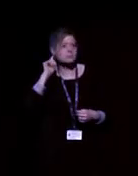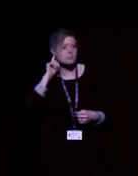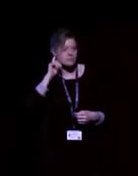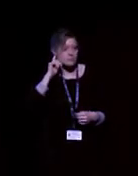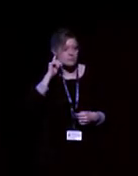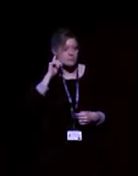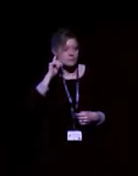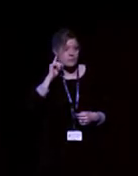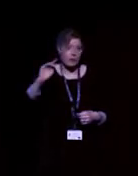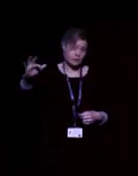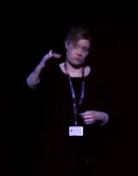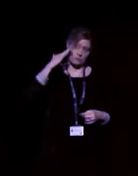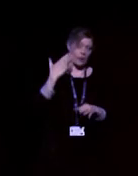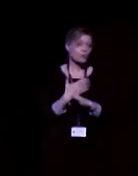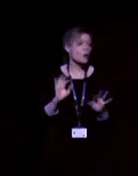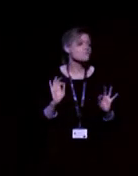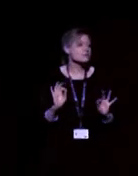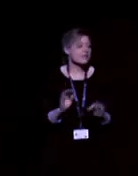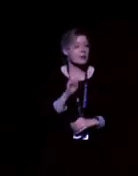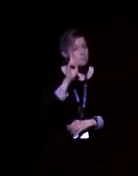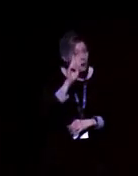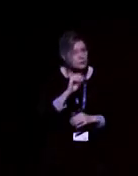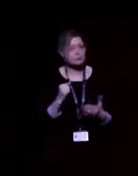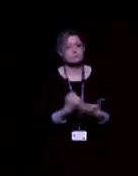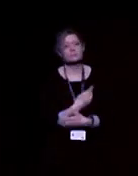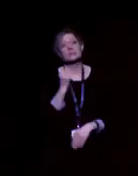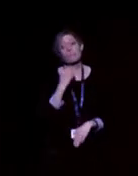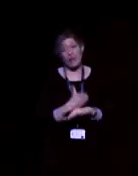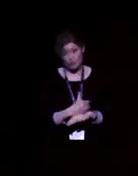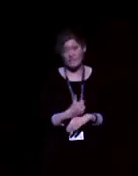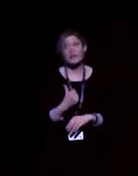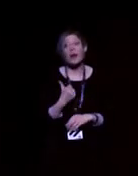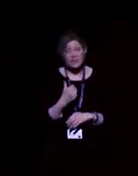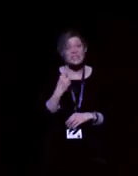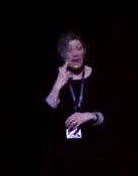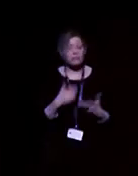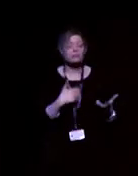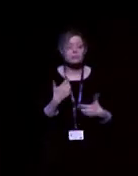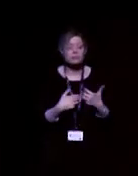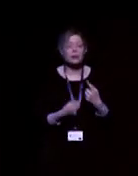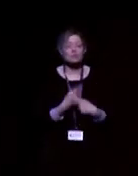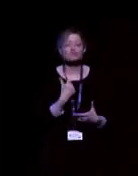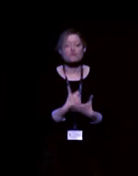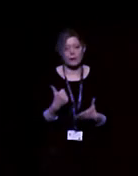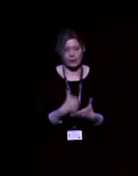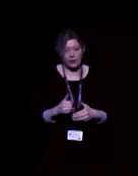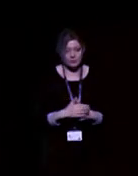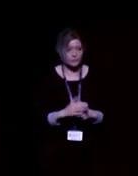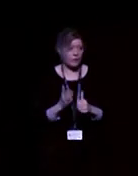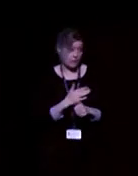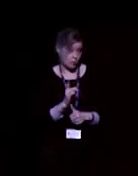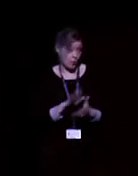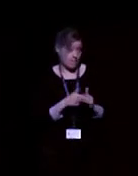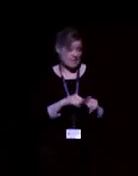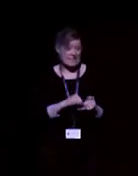And that would work brilliantly. But there are some barriers to this. And this happens regularly to people. The first is that Mrs Smith